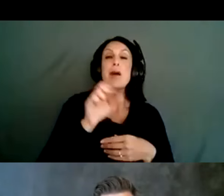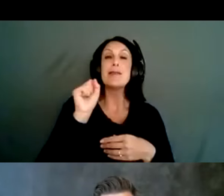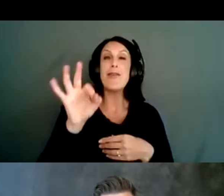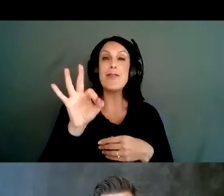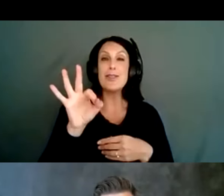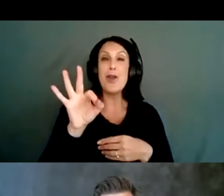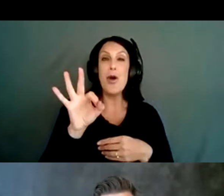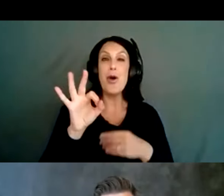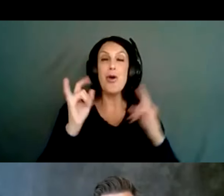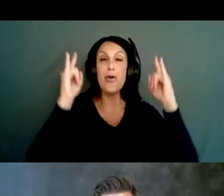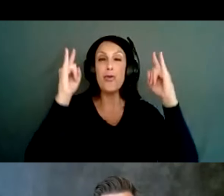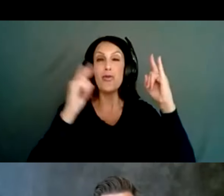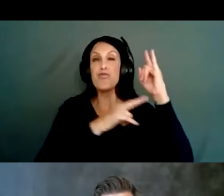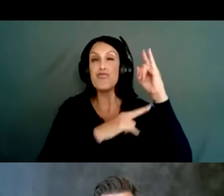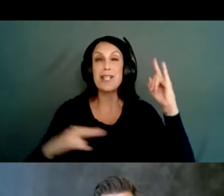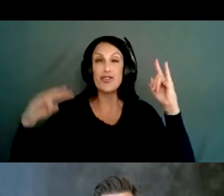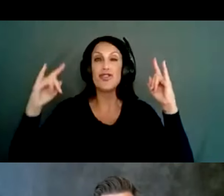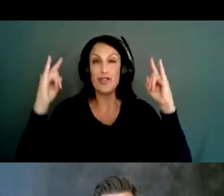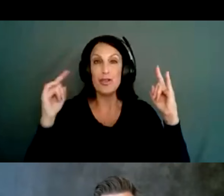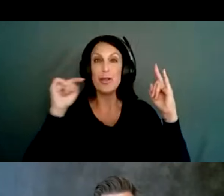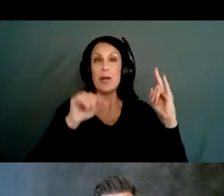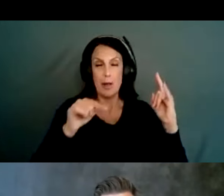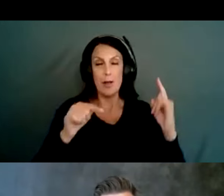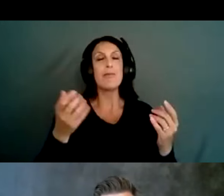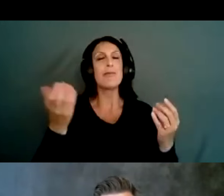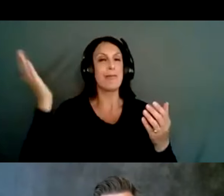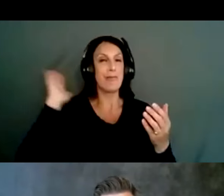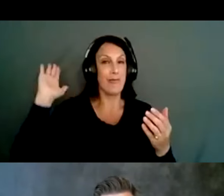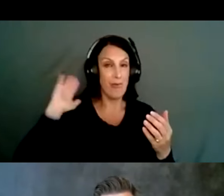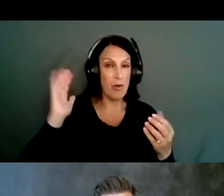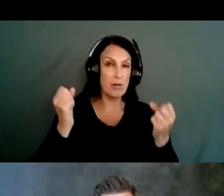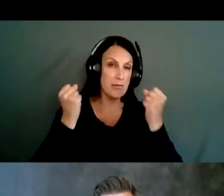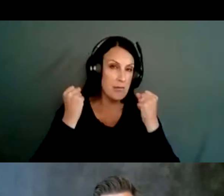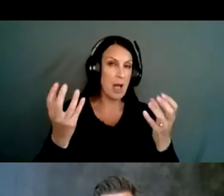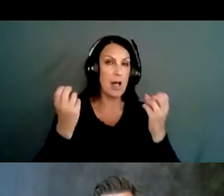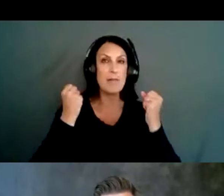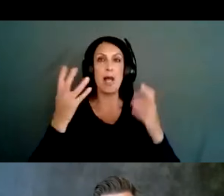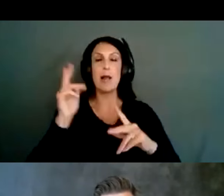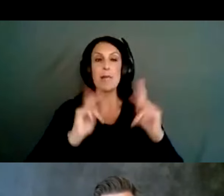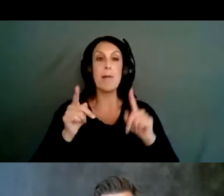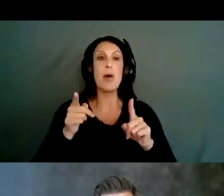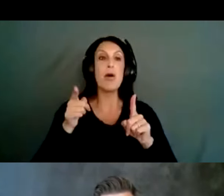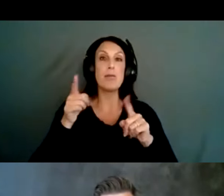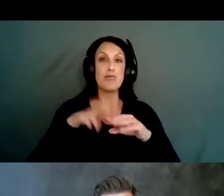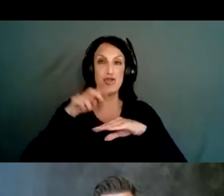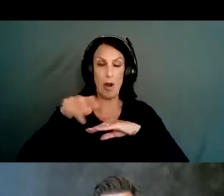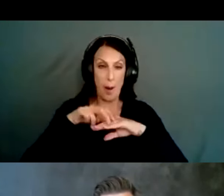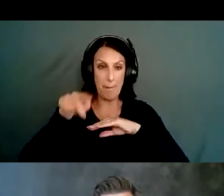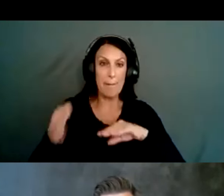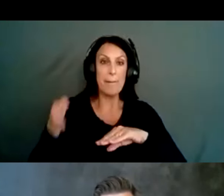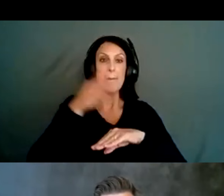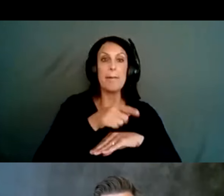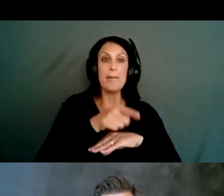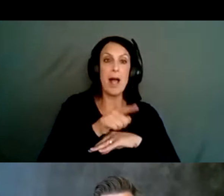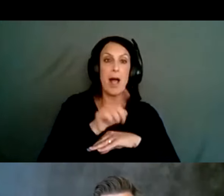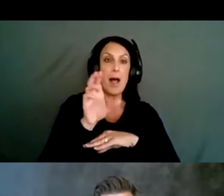nearly complete, actually. They're doing well. There's been a lot of conversation in San Diego around the Coronado Bridge, which is the number two location behind the Golden